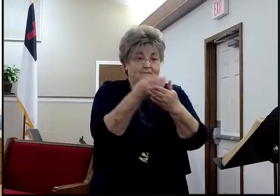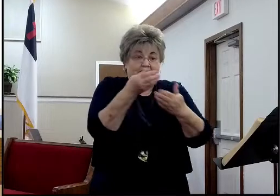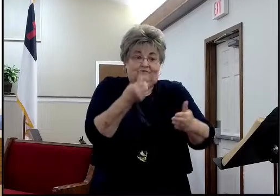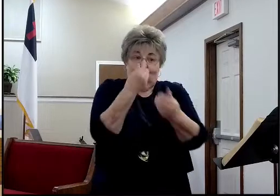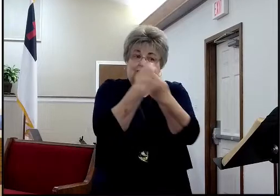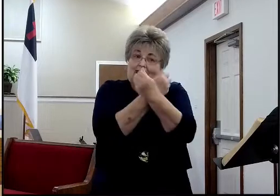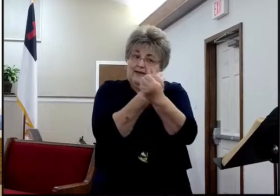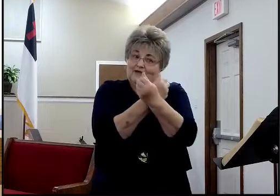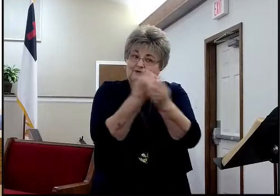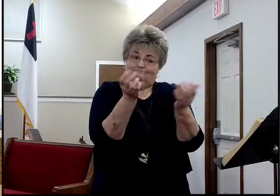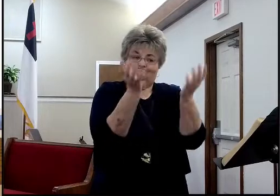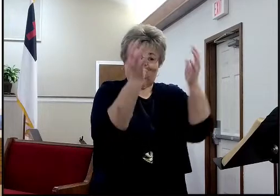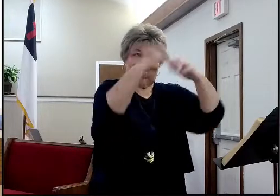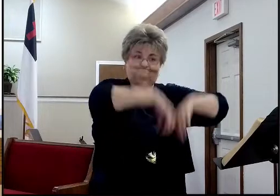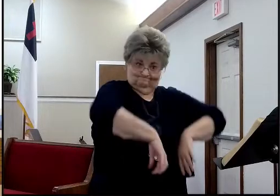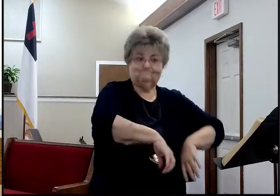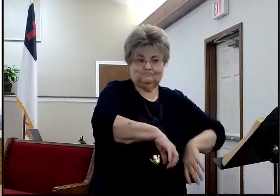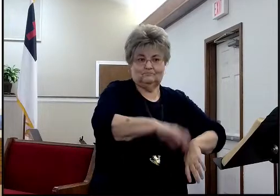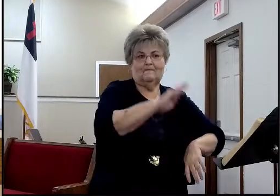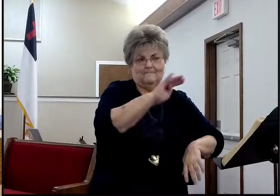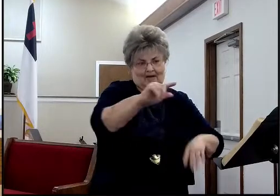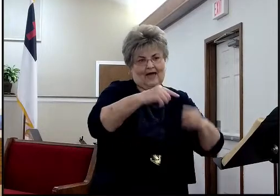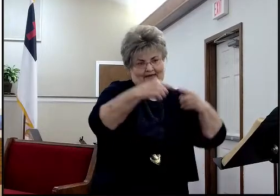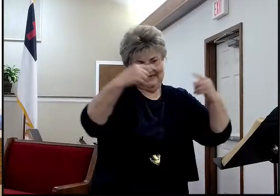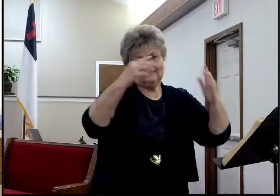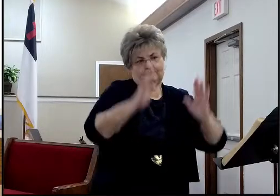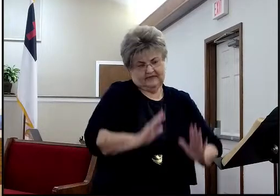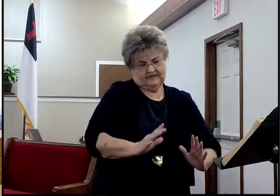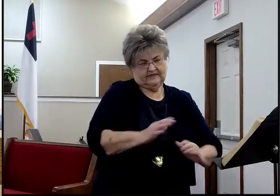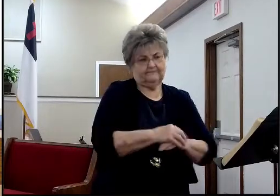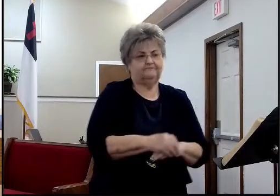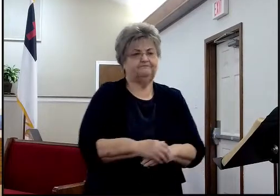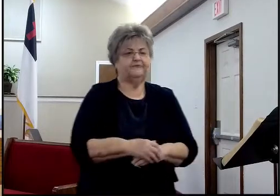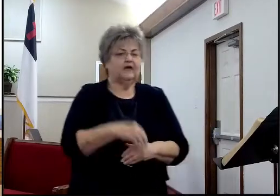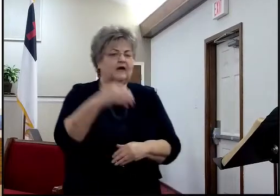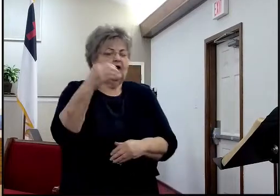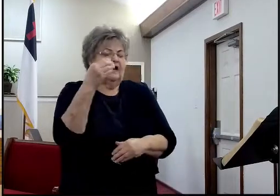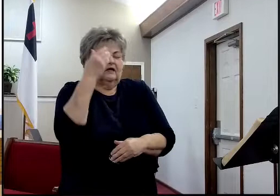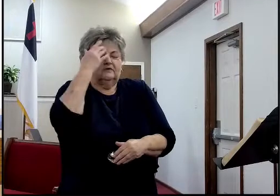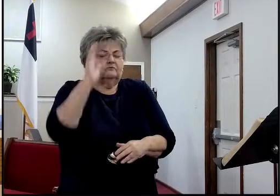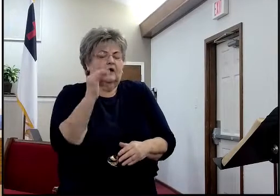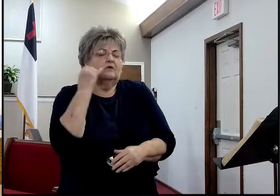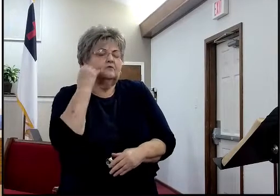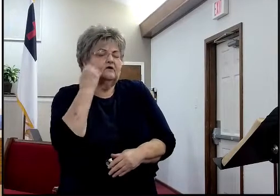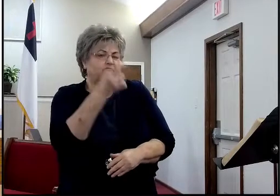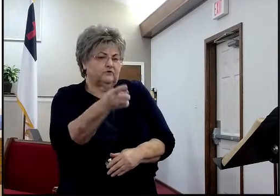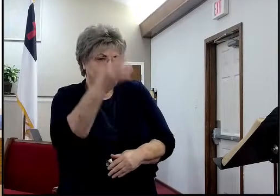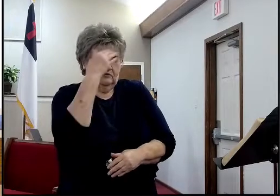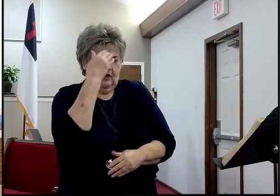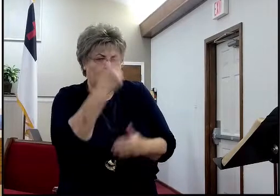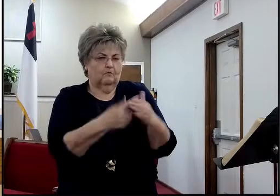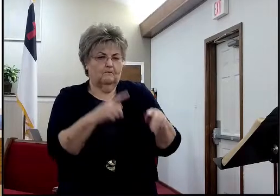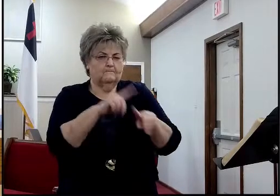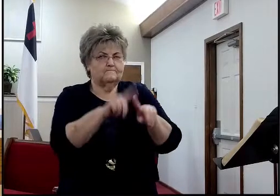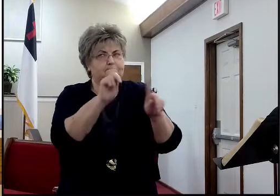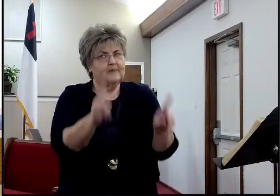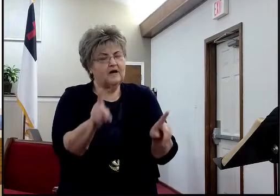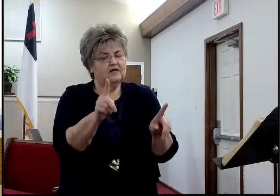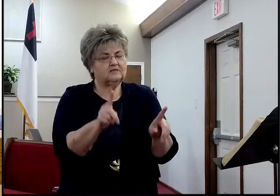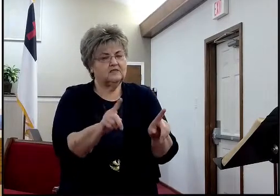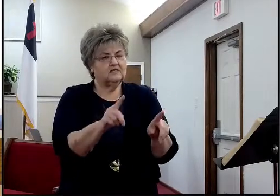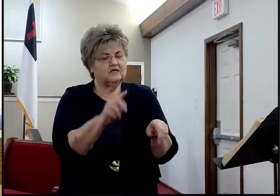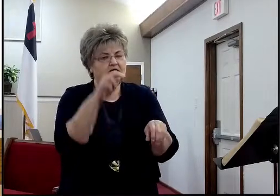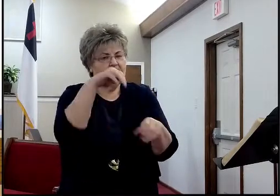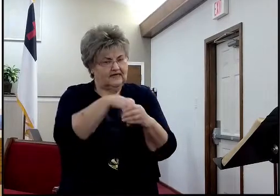Benjamin, and Levi. Now, I don't know if you know this or not, but the nation of Israel, there